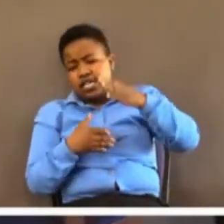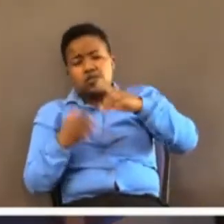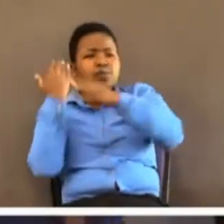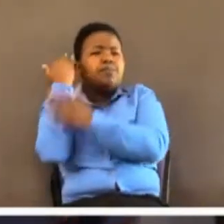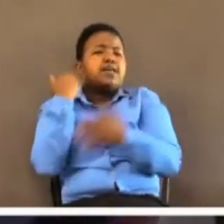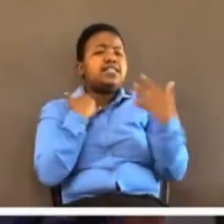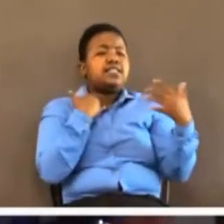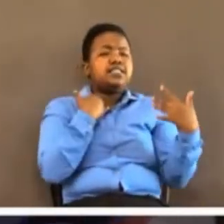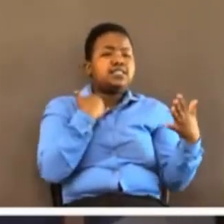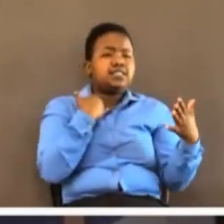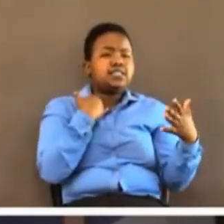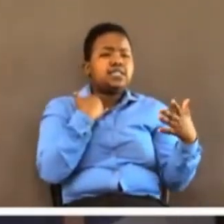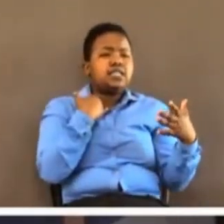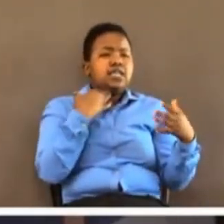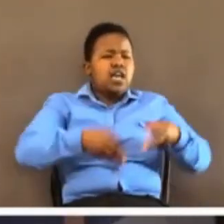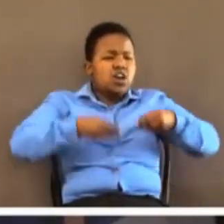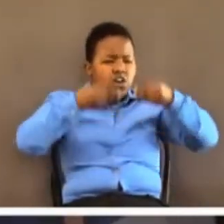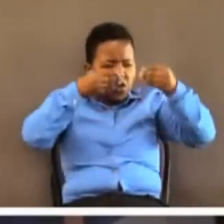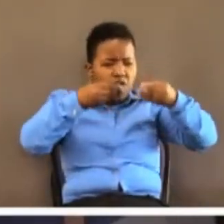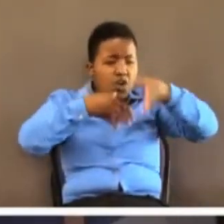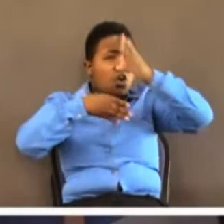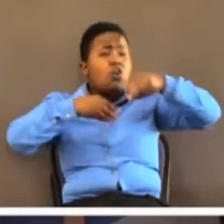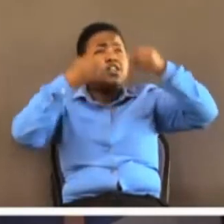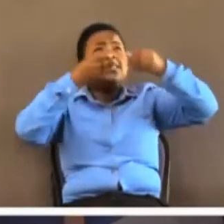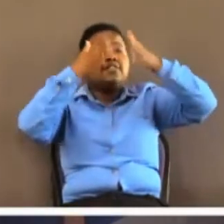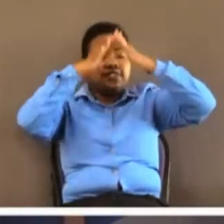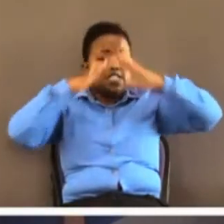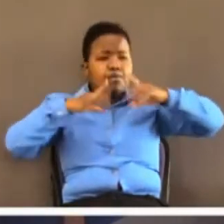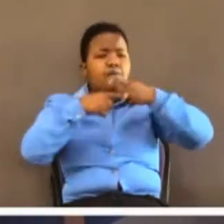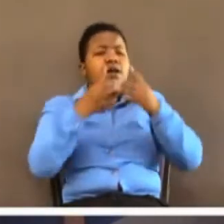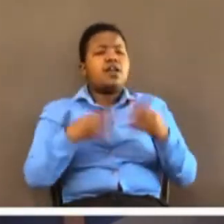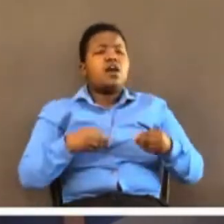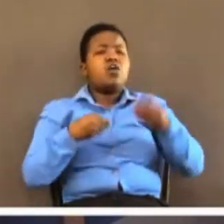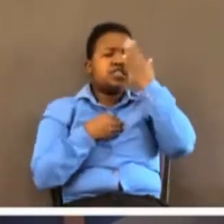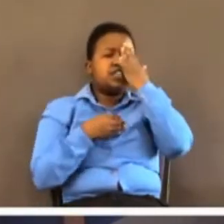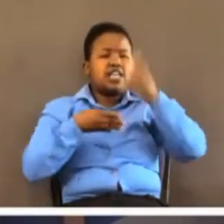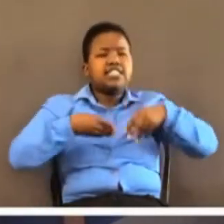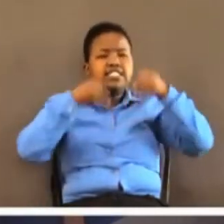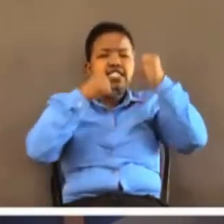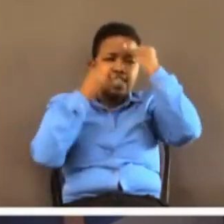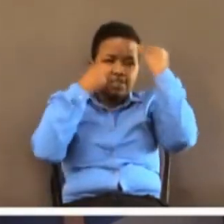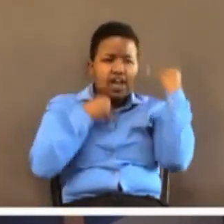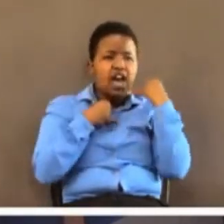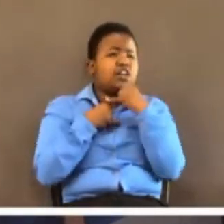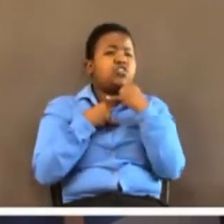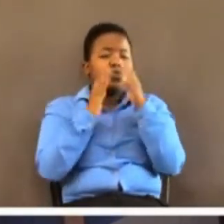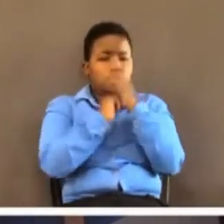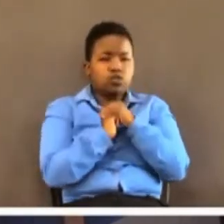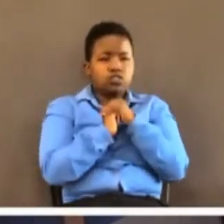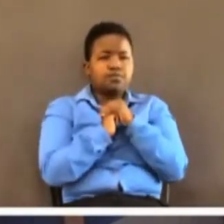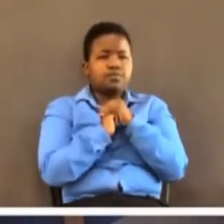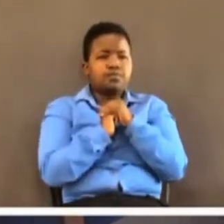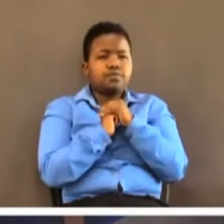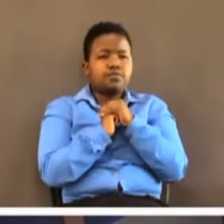him idol worship. God gave them the truth. They lived and proclaimed a lie. God gave them his commands.